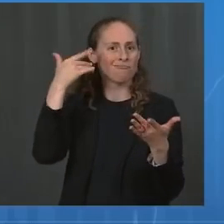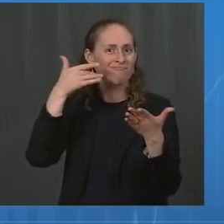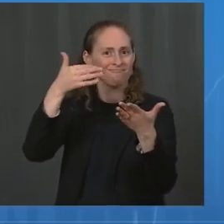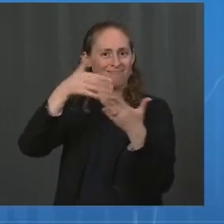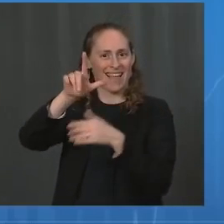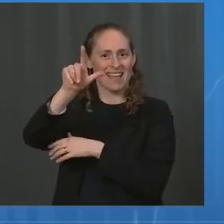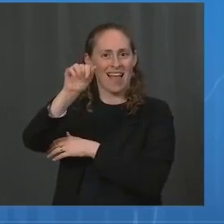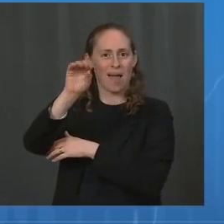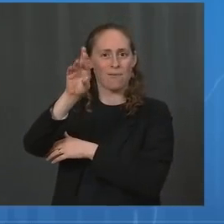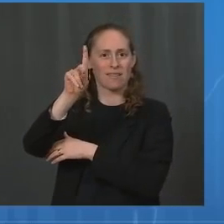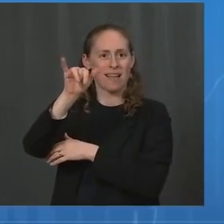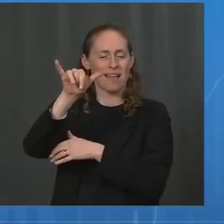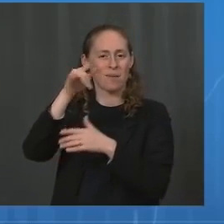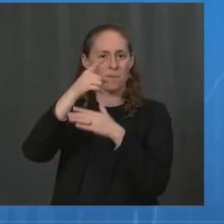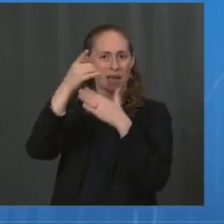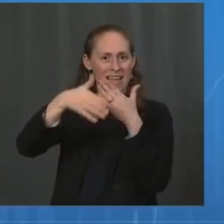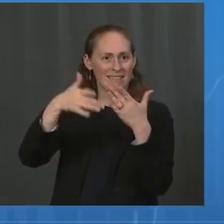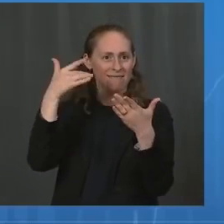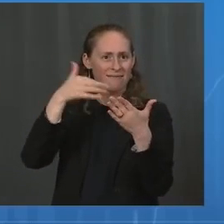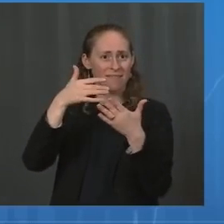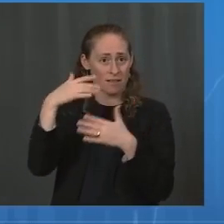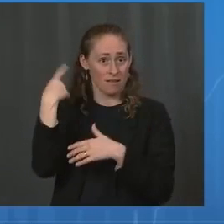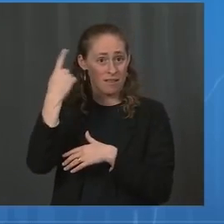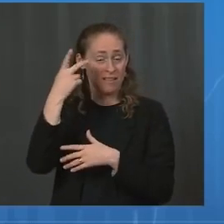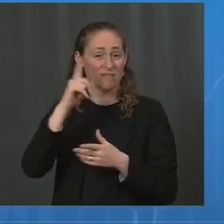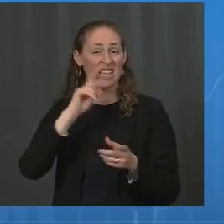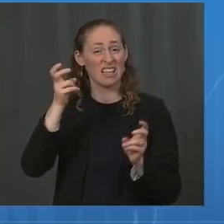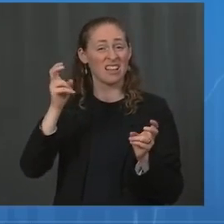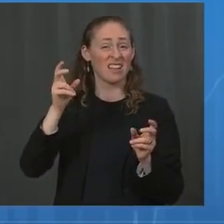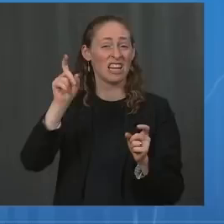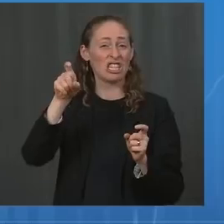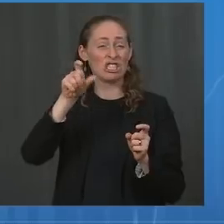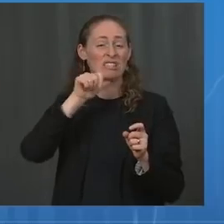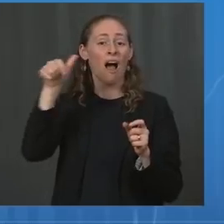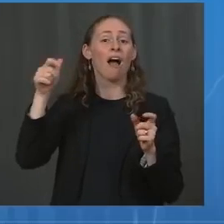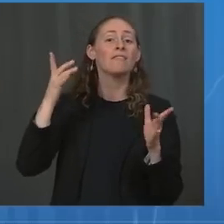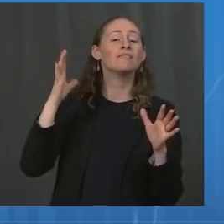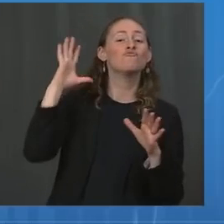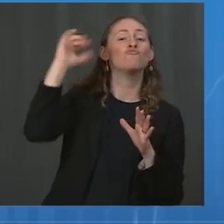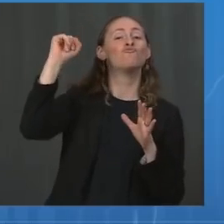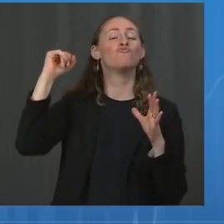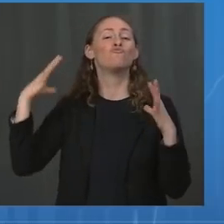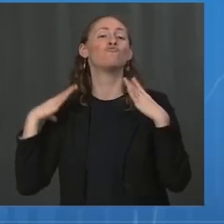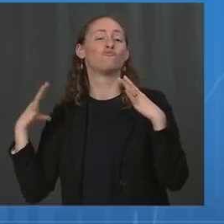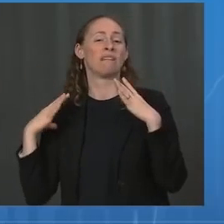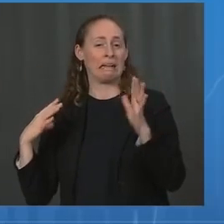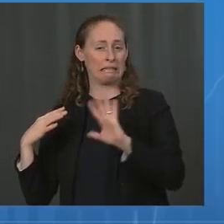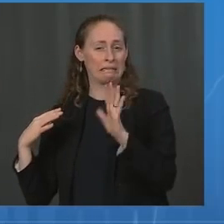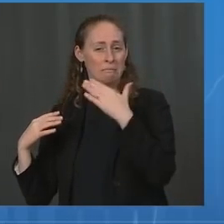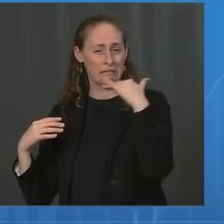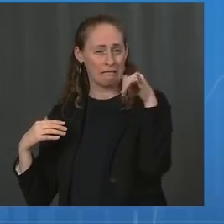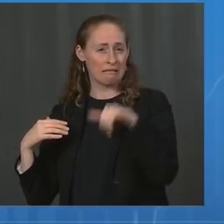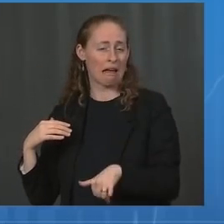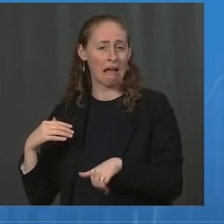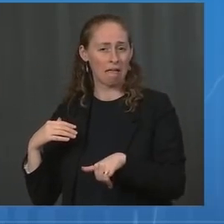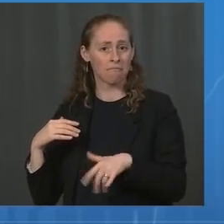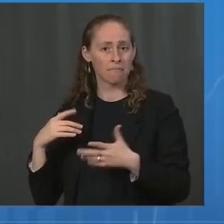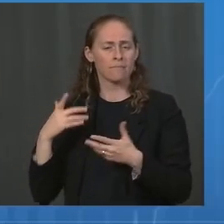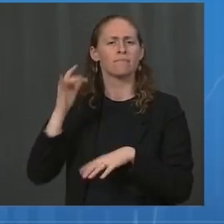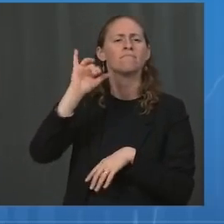reconsider travel this holiday weekend? And then more broadly, we've seen from the State Department and CDC new travel warnings